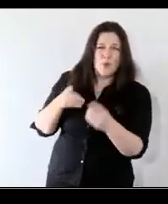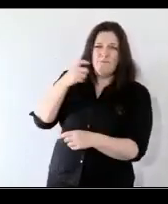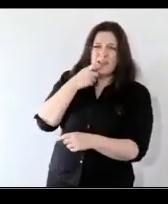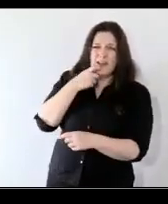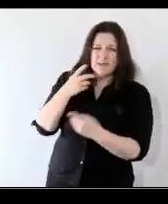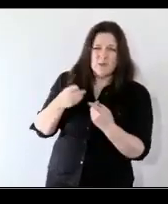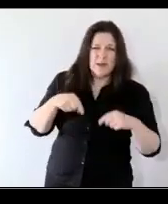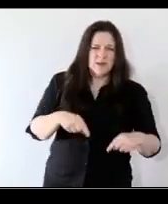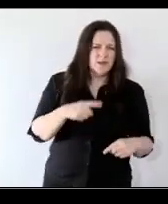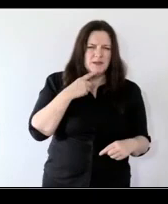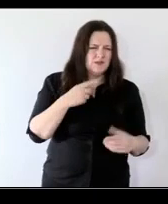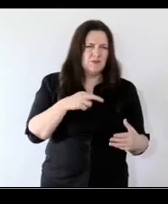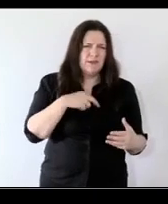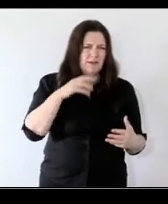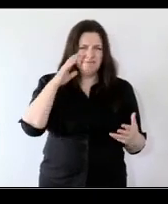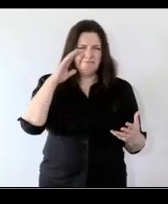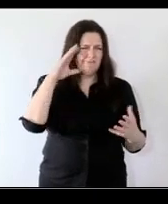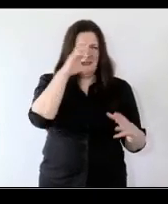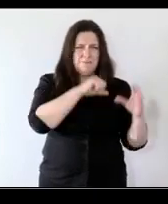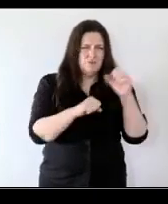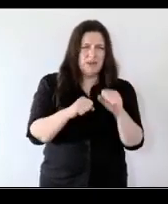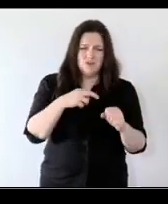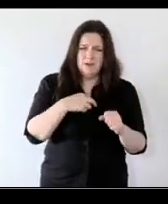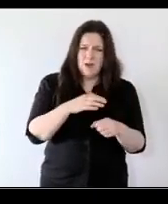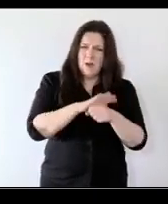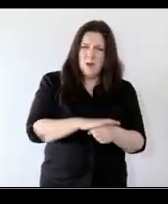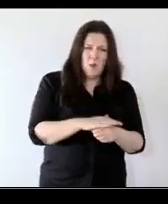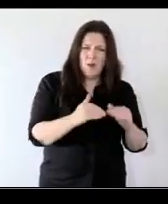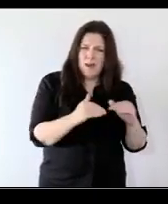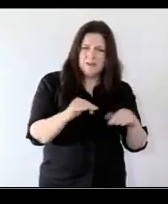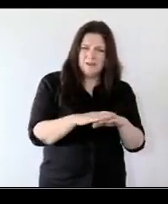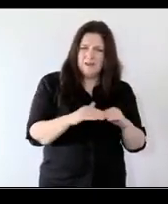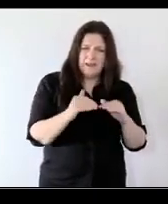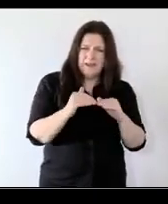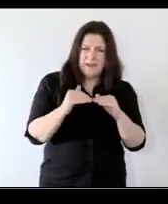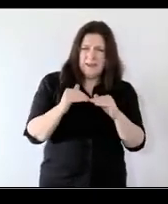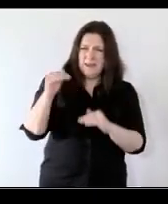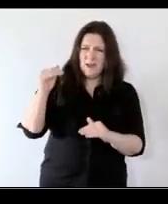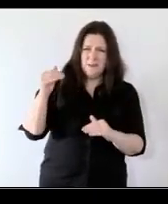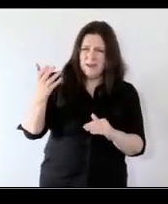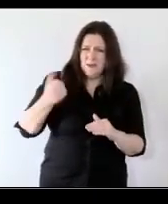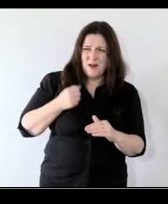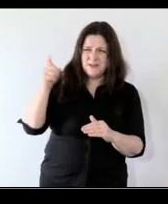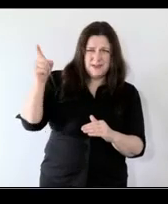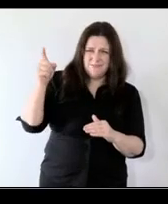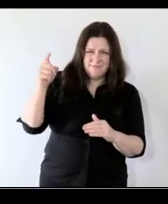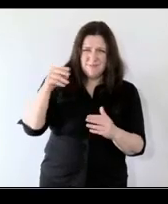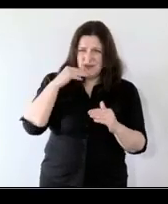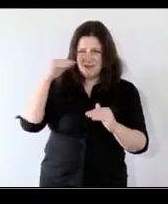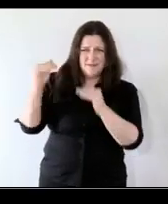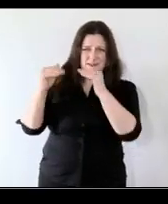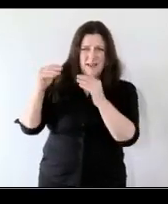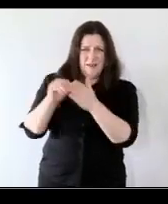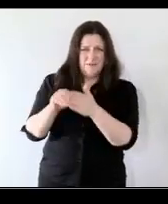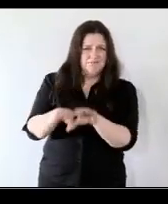but that was completely abstracted from say the much lower levels of income inequality in finland that you know that the you know the